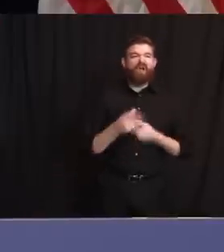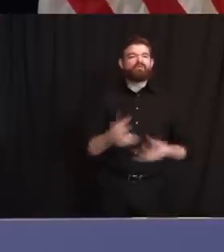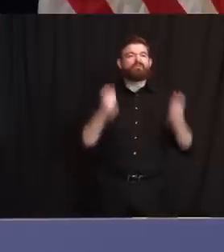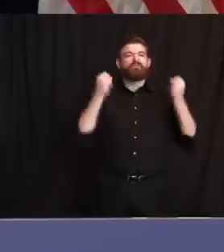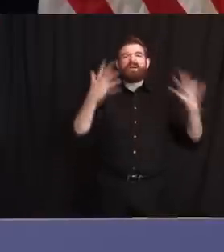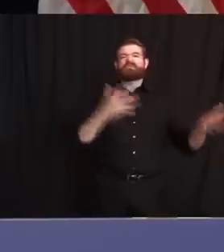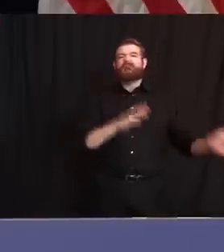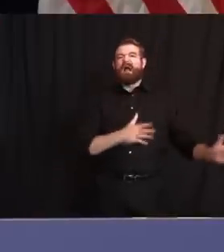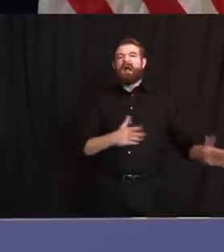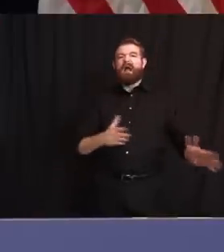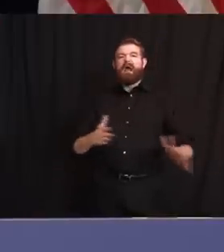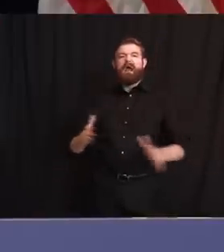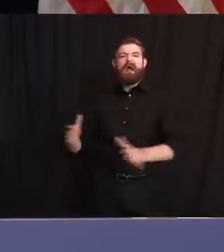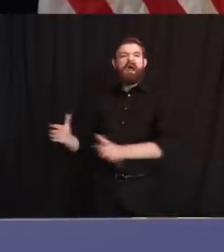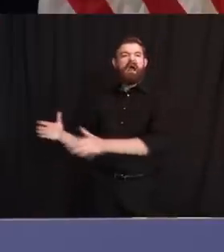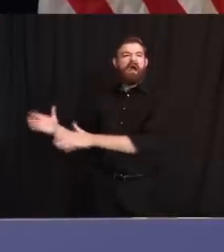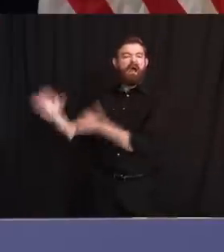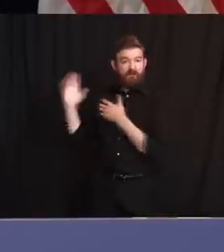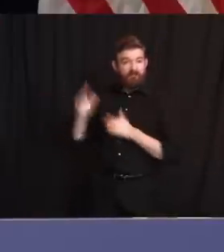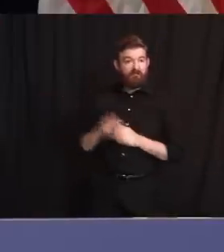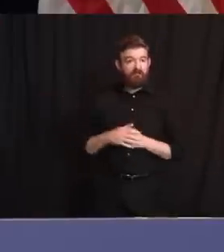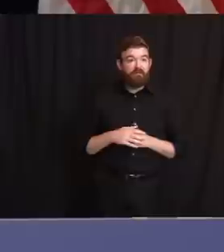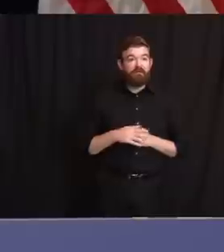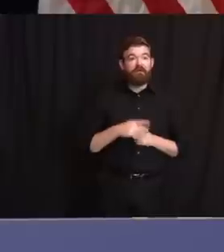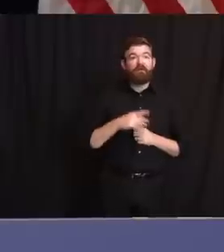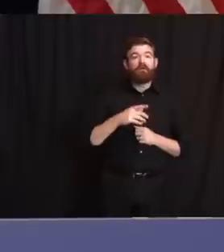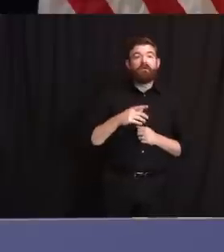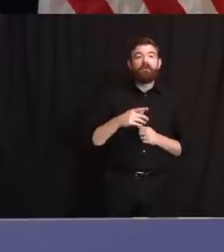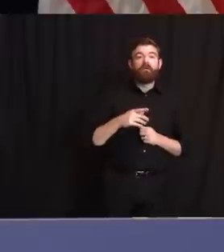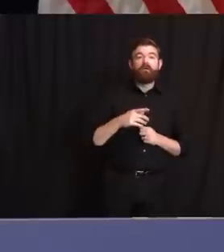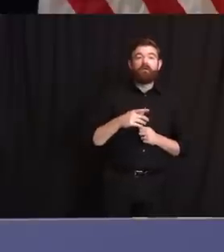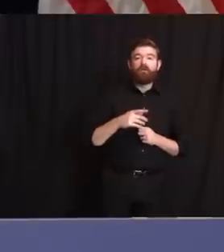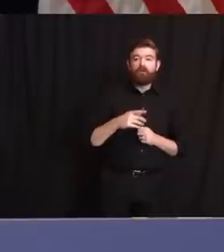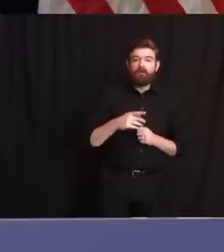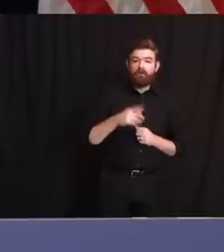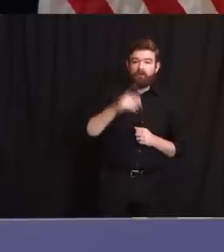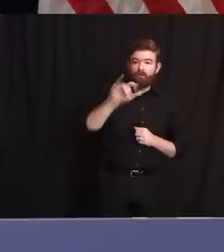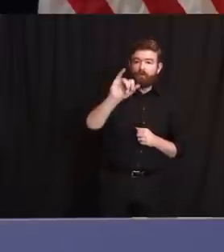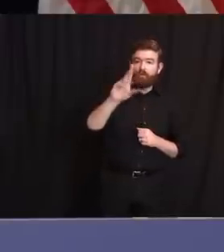Persichelli? Thank you. Yeah, I mean, we don't